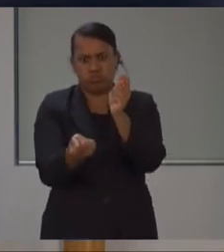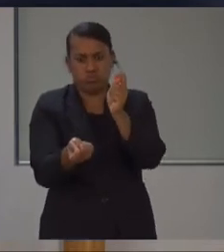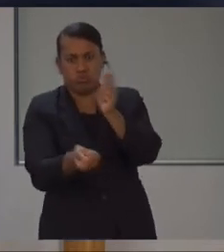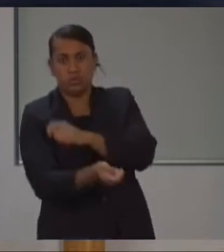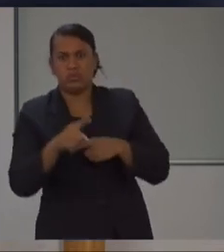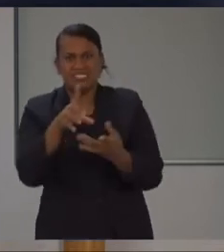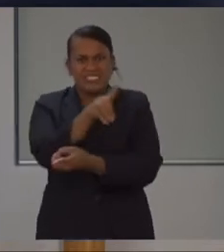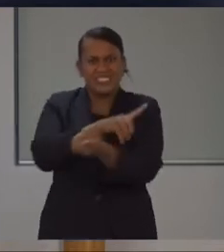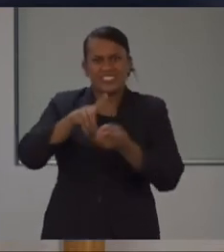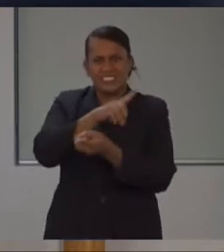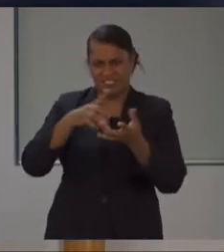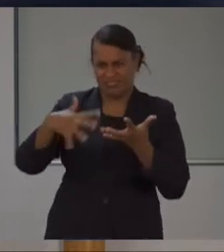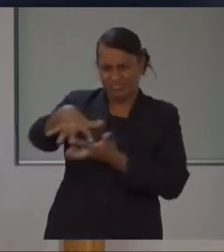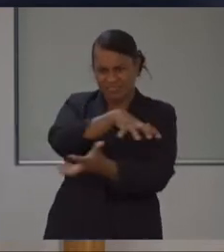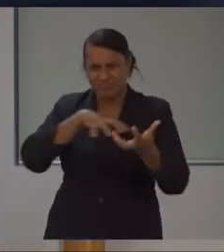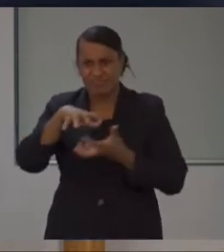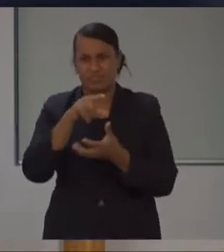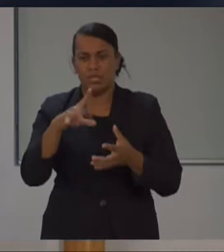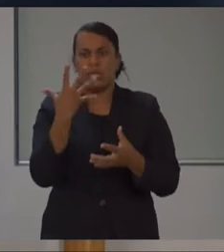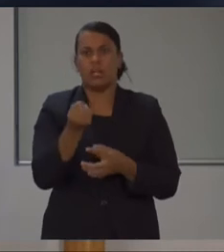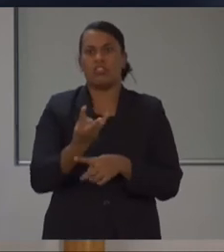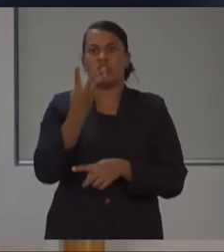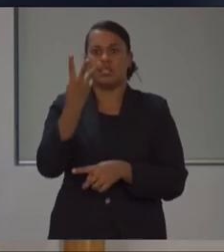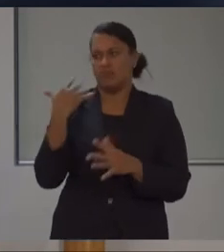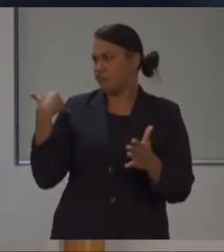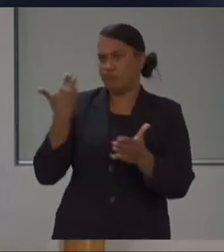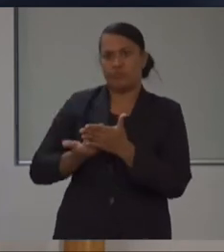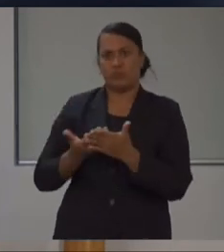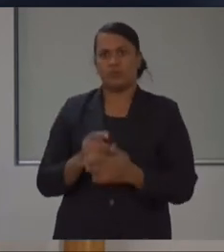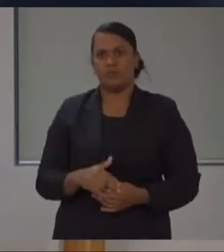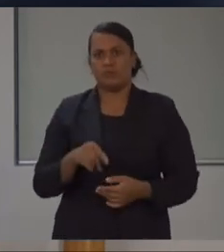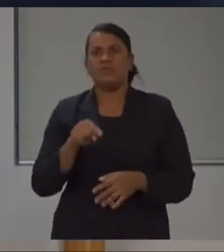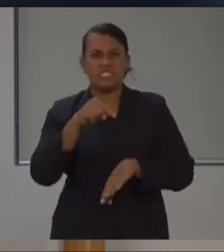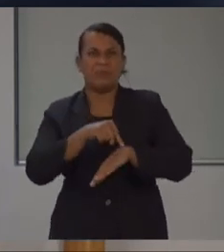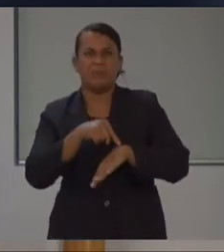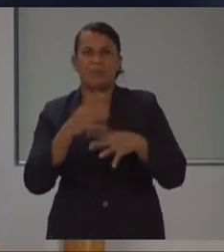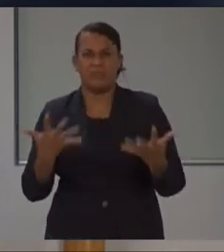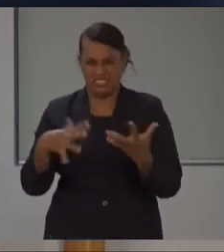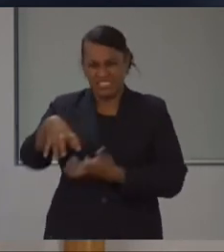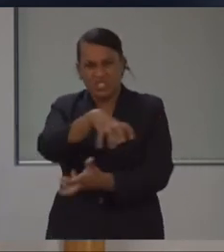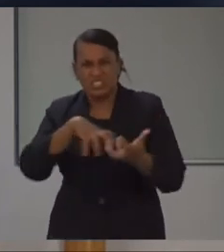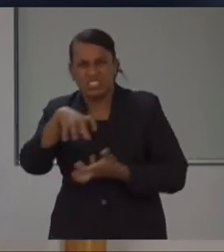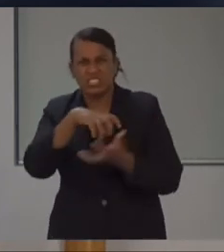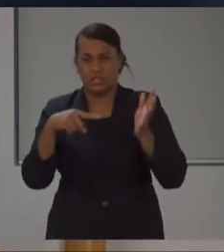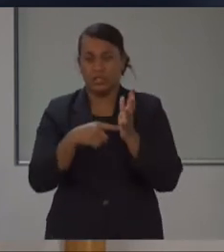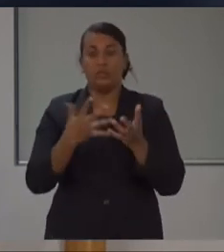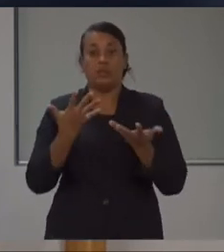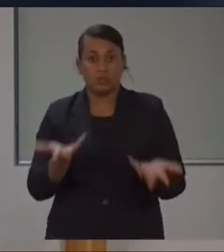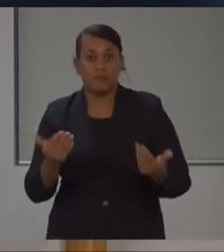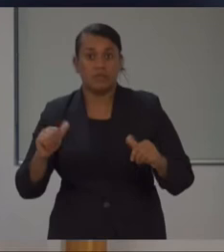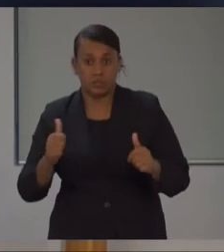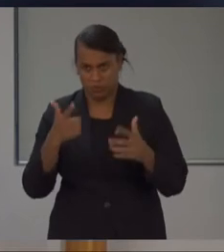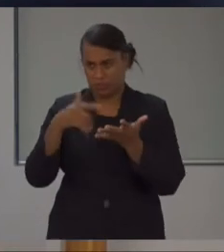We've had three so far within this cyclone season, tropical and cyclone harold having passed right through the group. So it